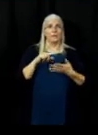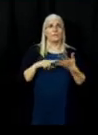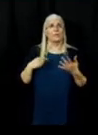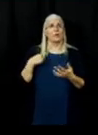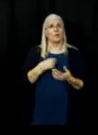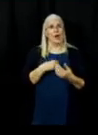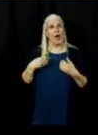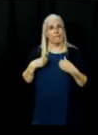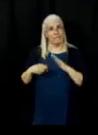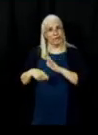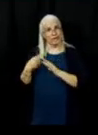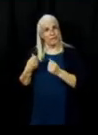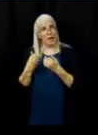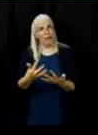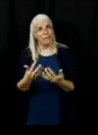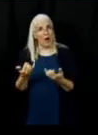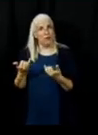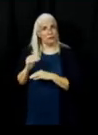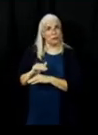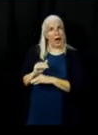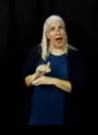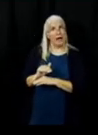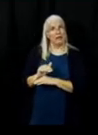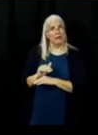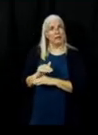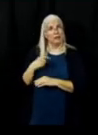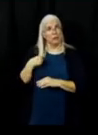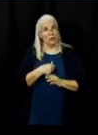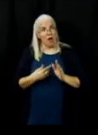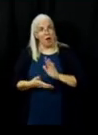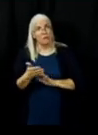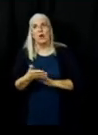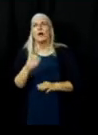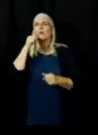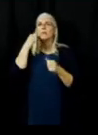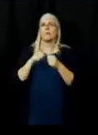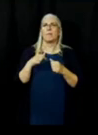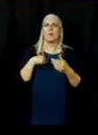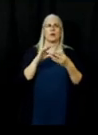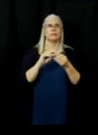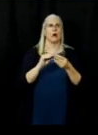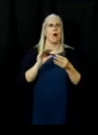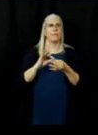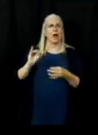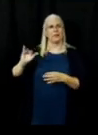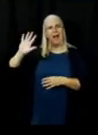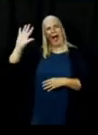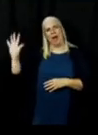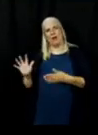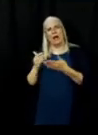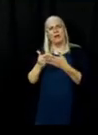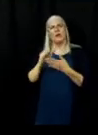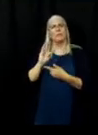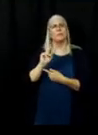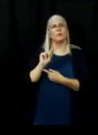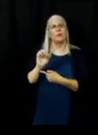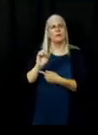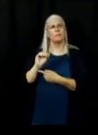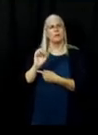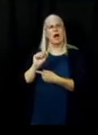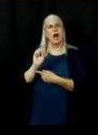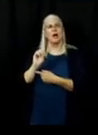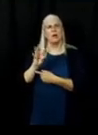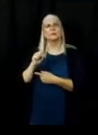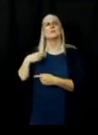So, we talked, I talked about here in the Butte Meadows area that this dozer line out here is going to be a multi-day